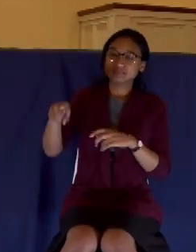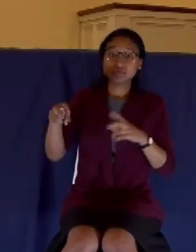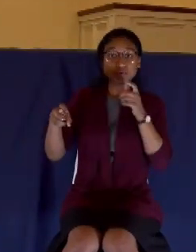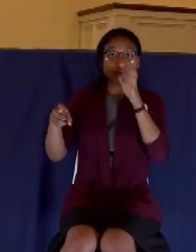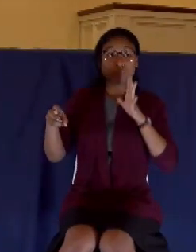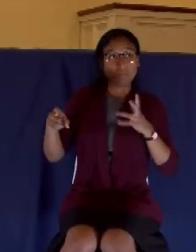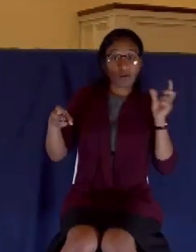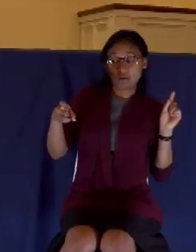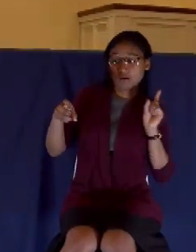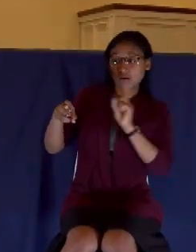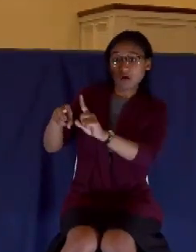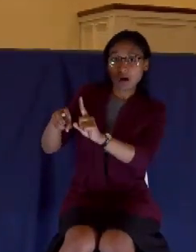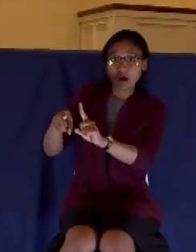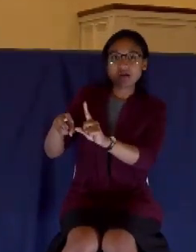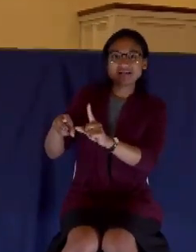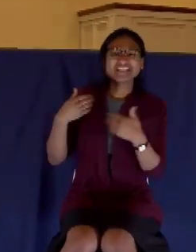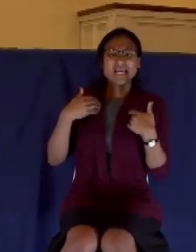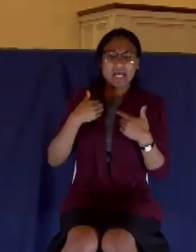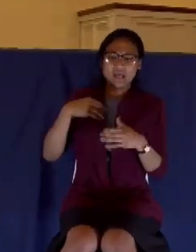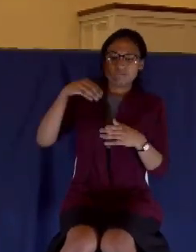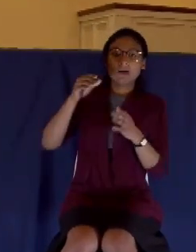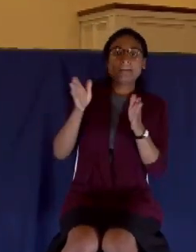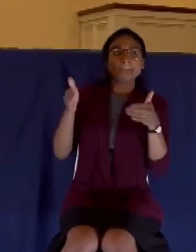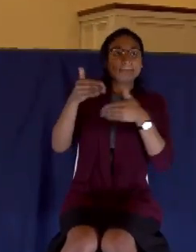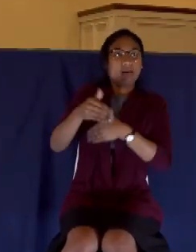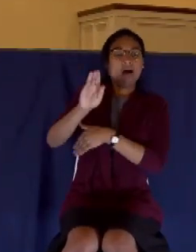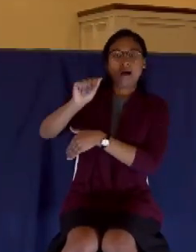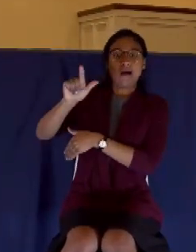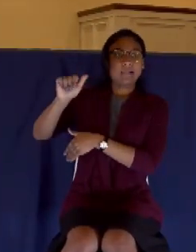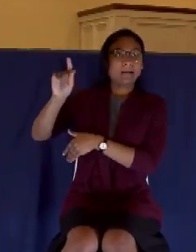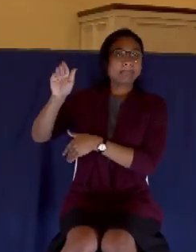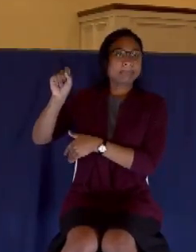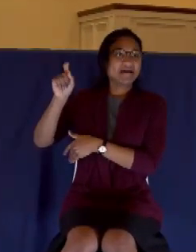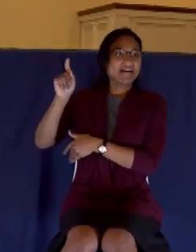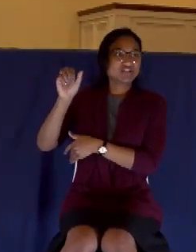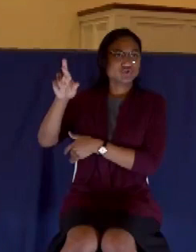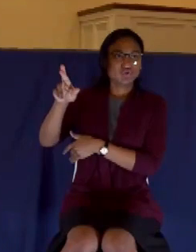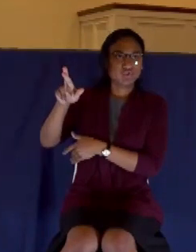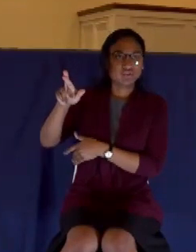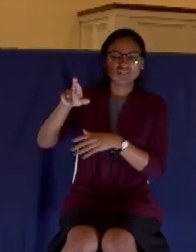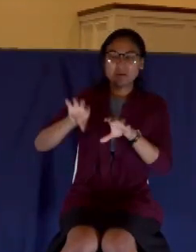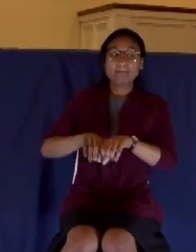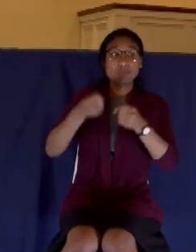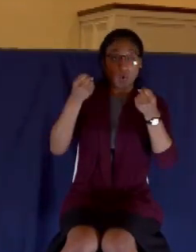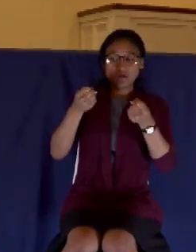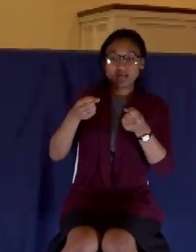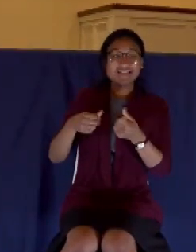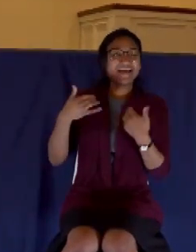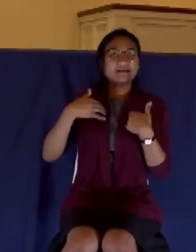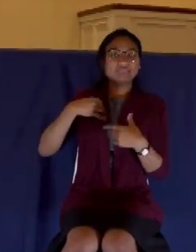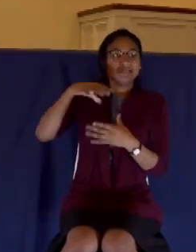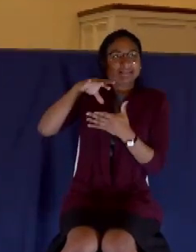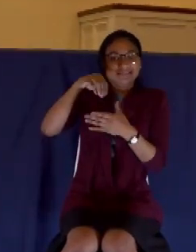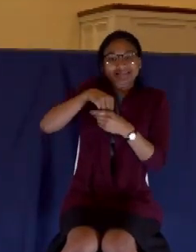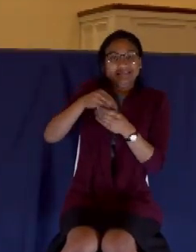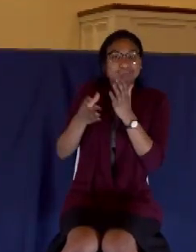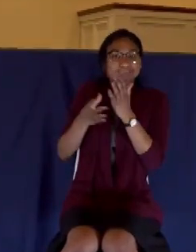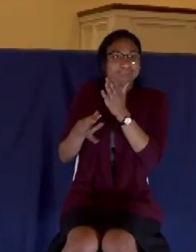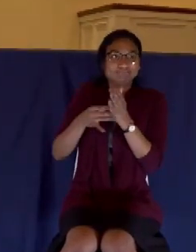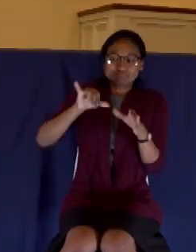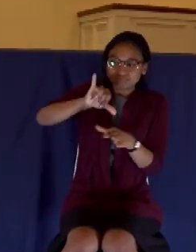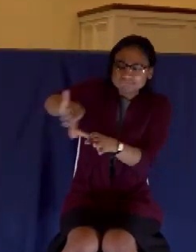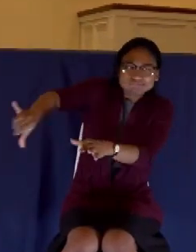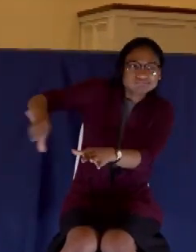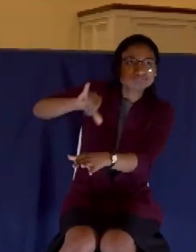indignation within themselves and said, Why was this waste of the ointment made? For it might have been sold for more than 300 pence